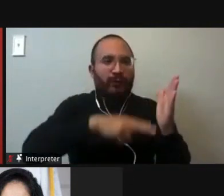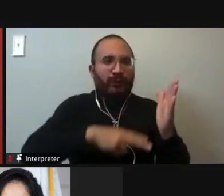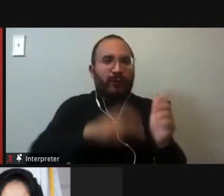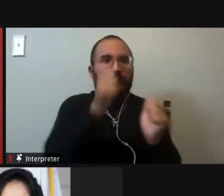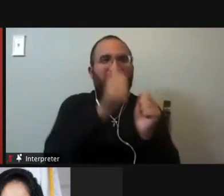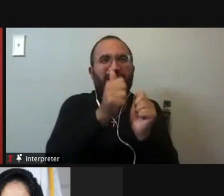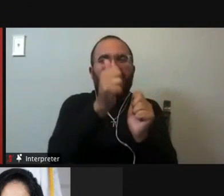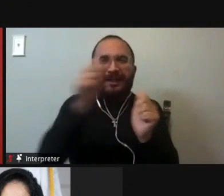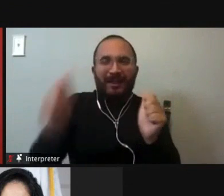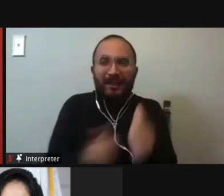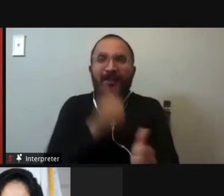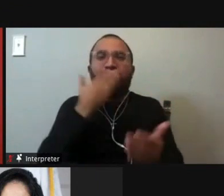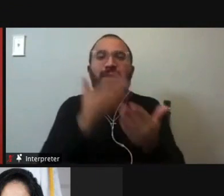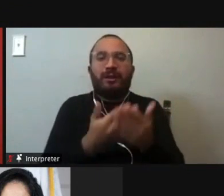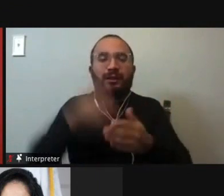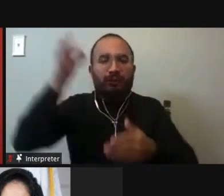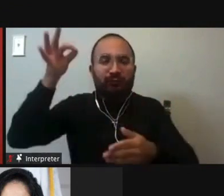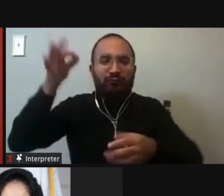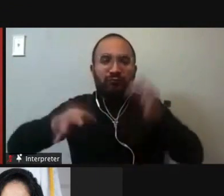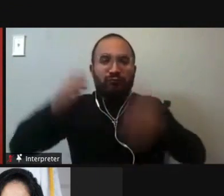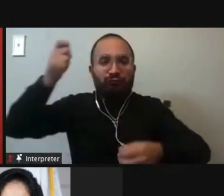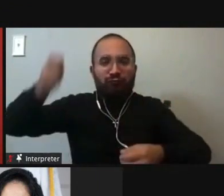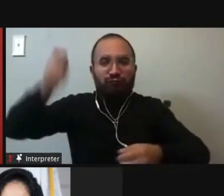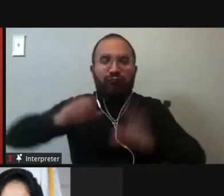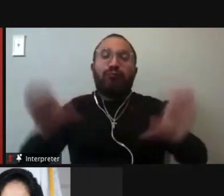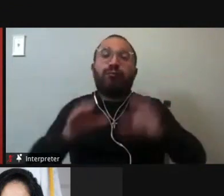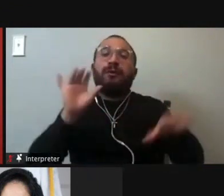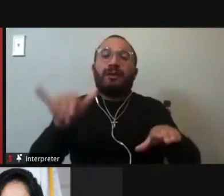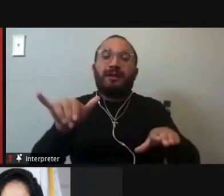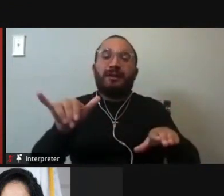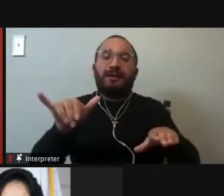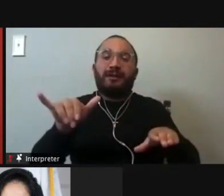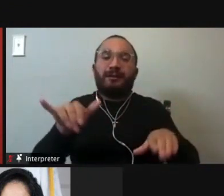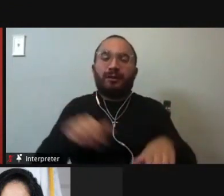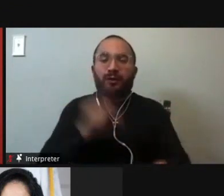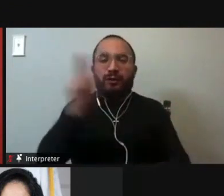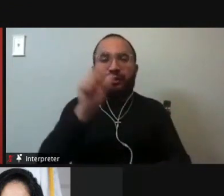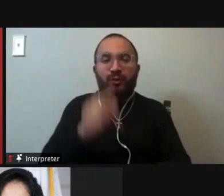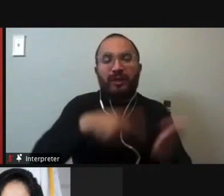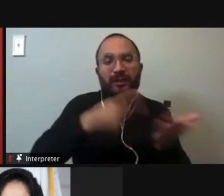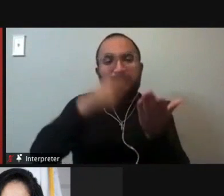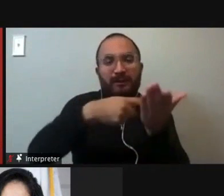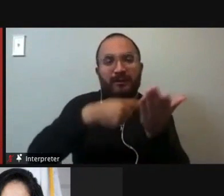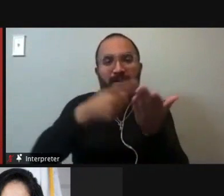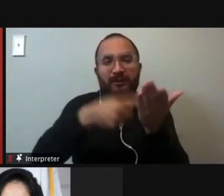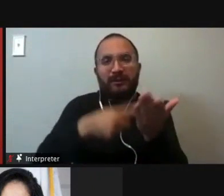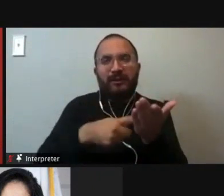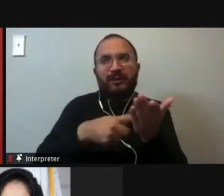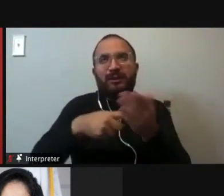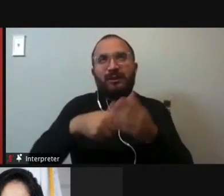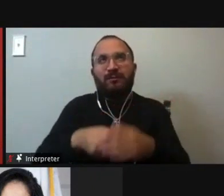but there needs to be just like there are at the U S Supreme court. There needs to be healthy debate at the Texas Supreme court